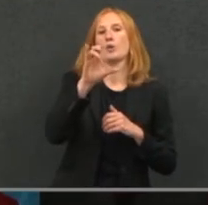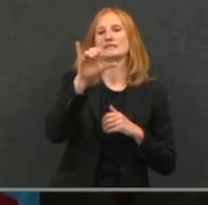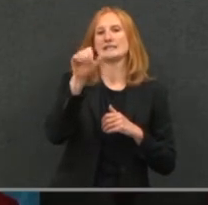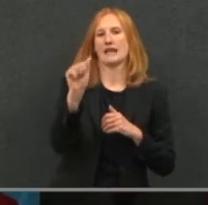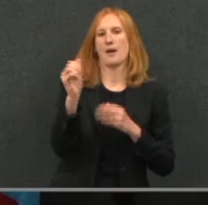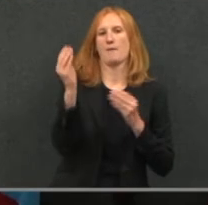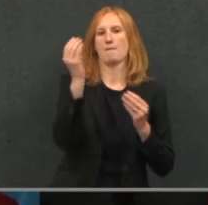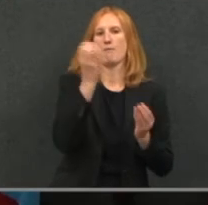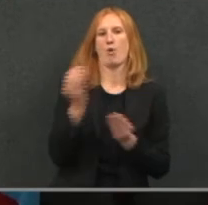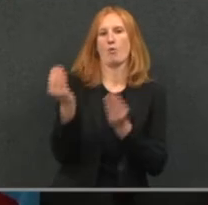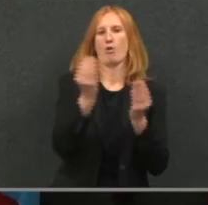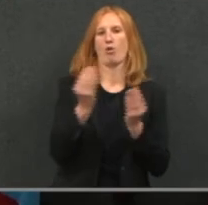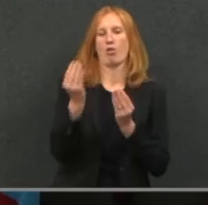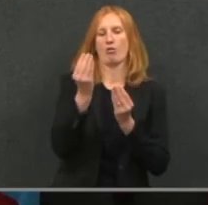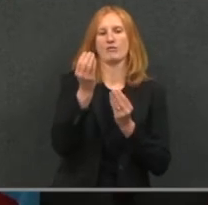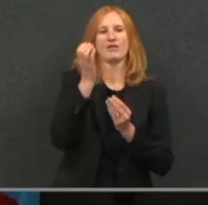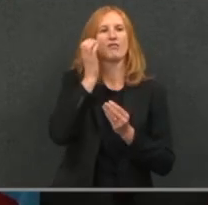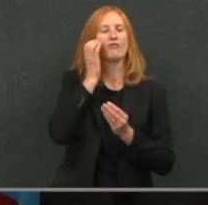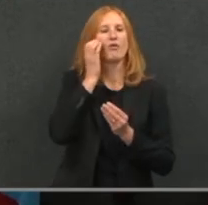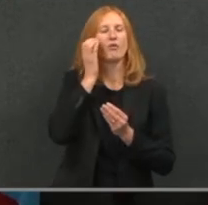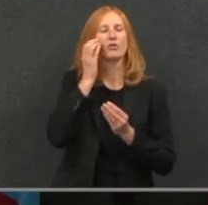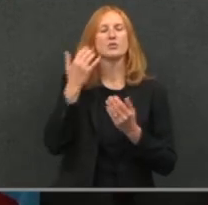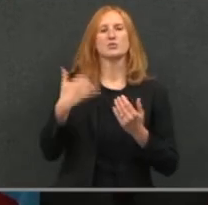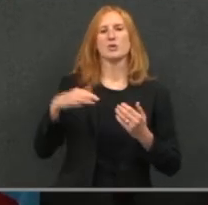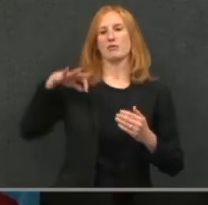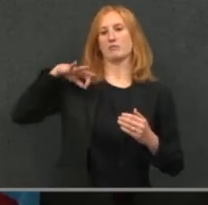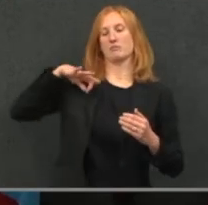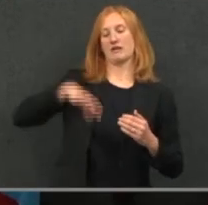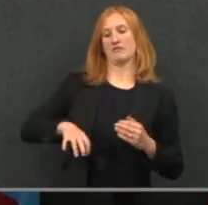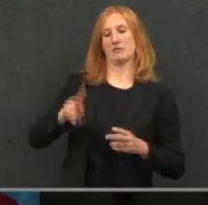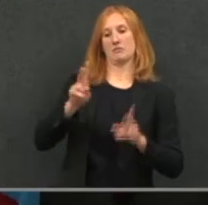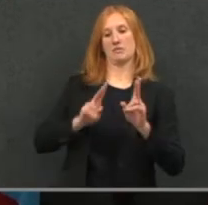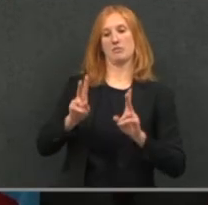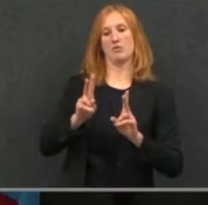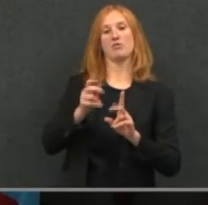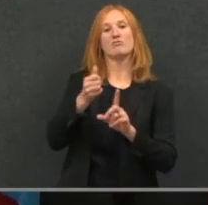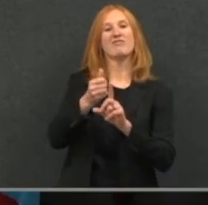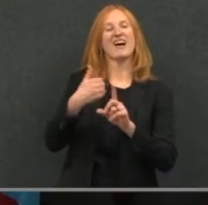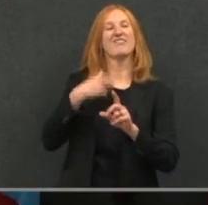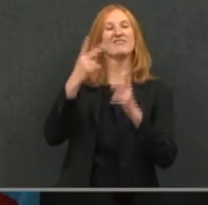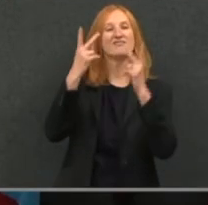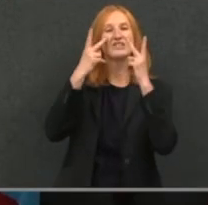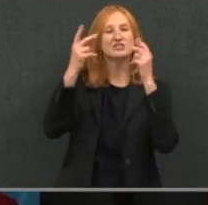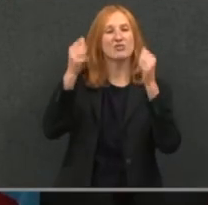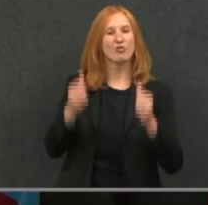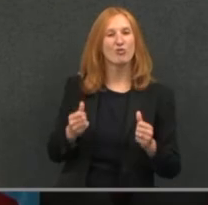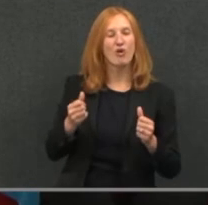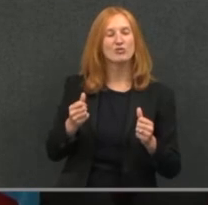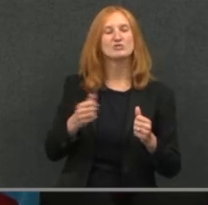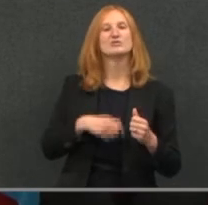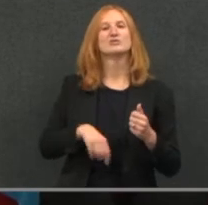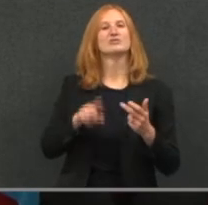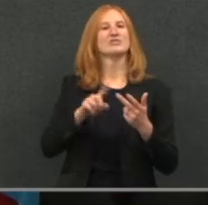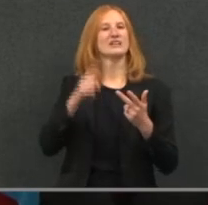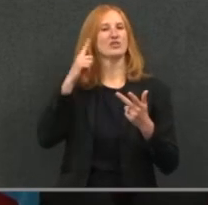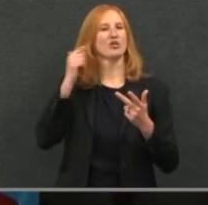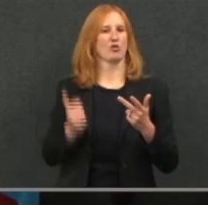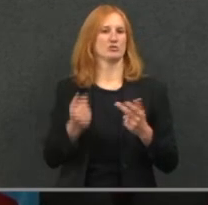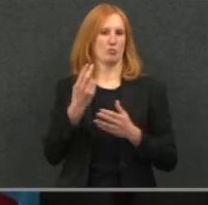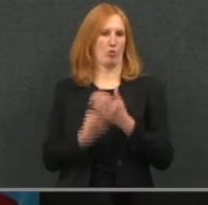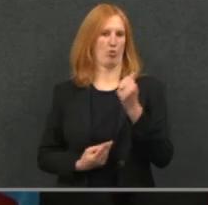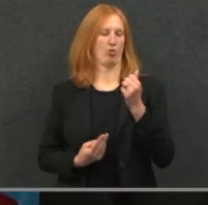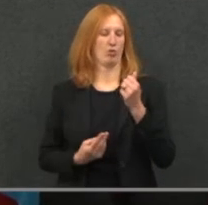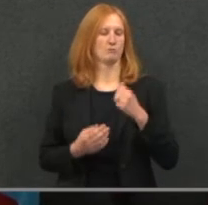mobile device that is beneficial to individuals with vision loss and hearing loss.